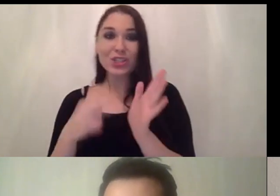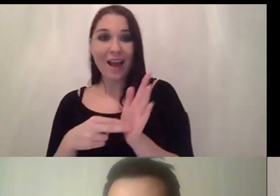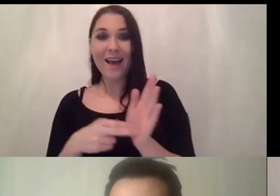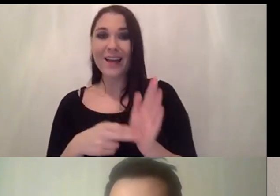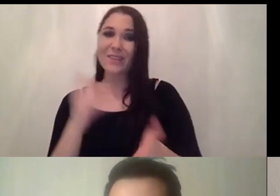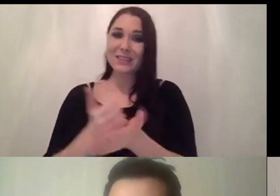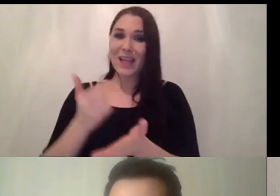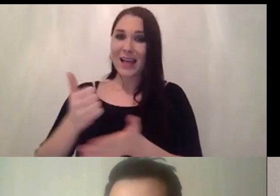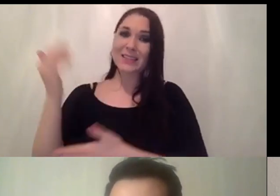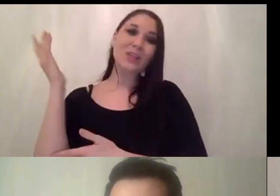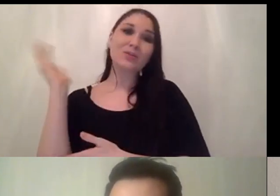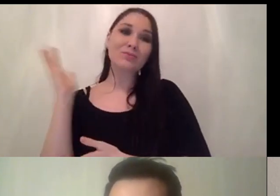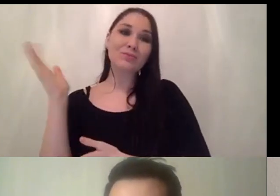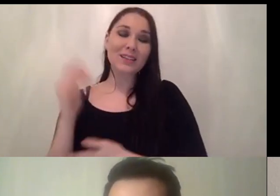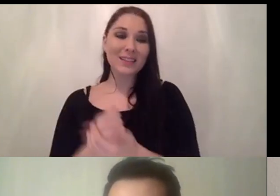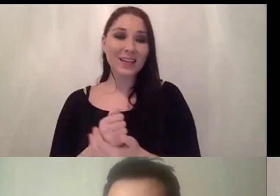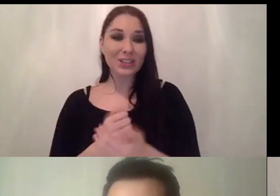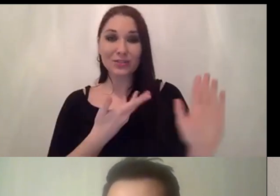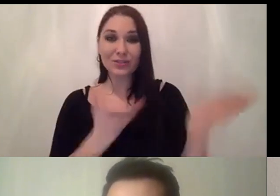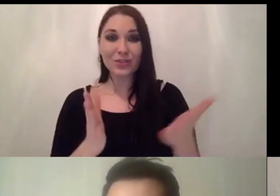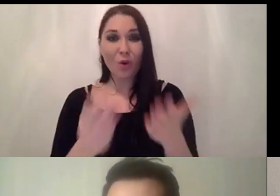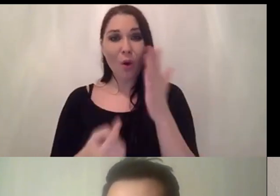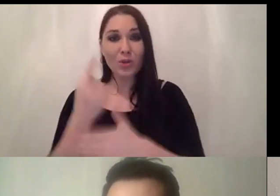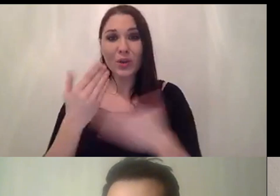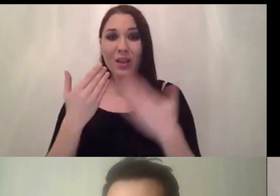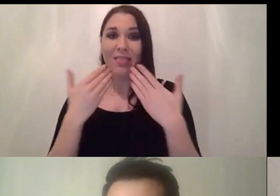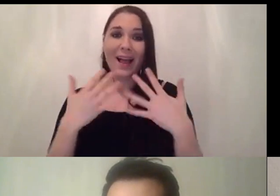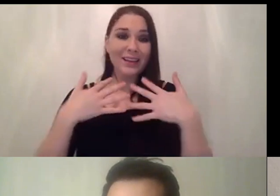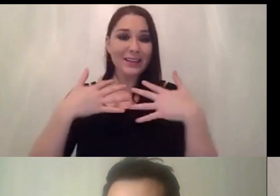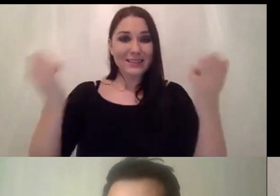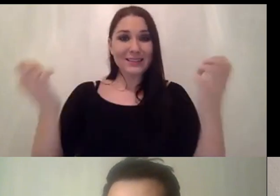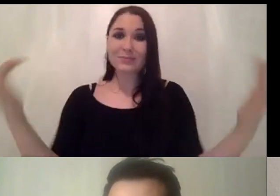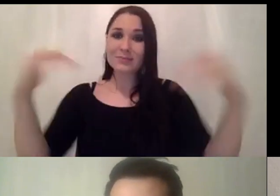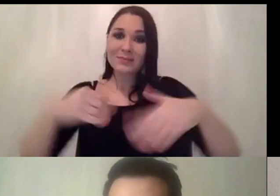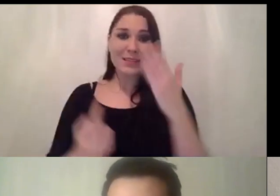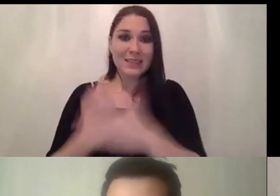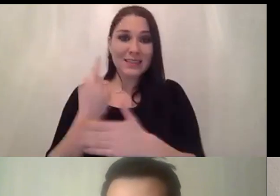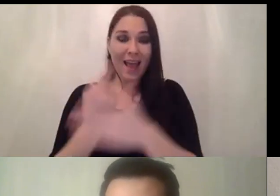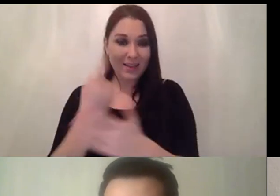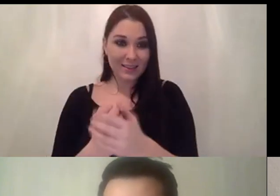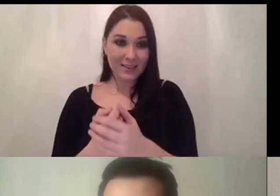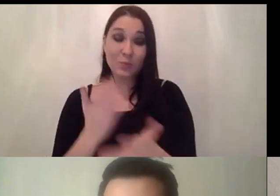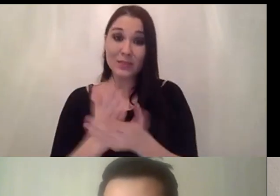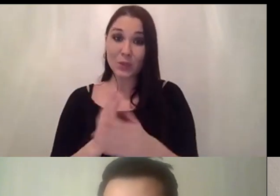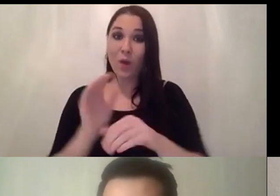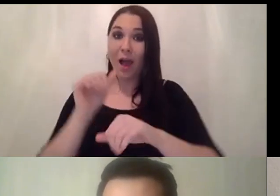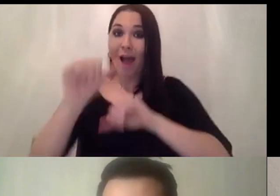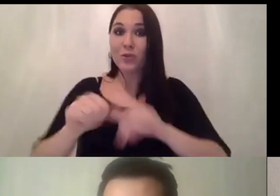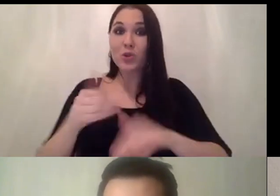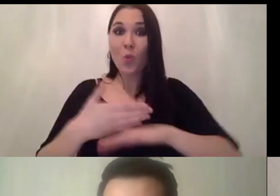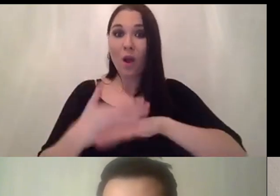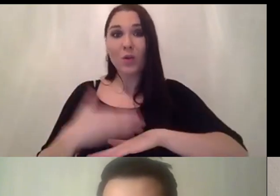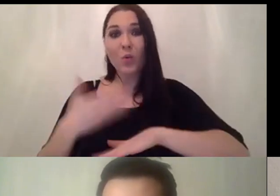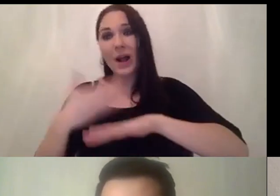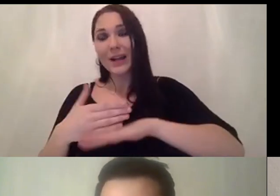and i want to use this opportunity to thank all the attendees for taking the time to attend an event particularly after work when you're working from home